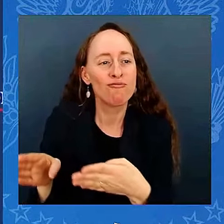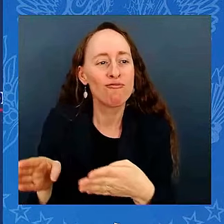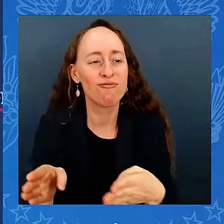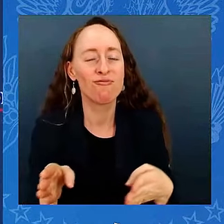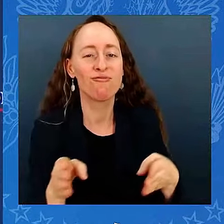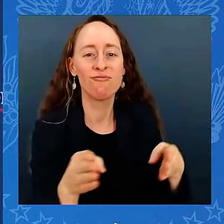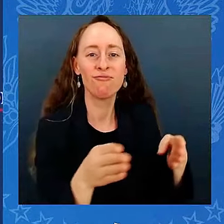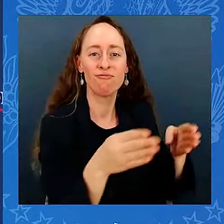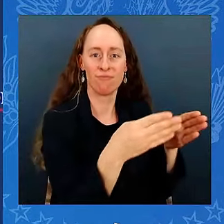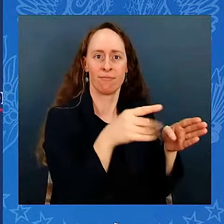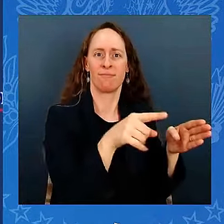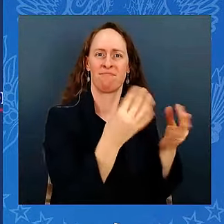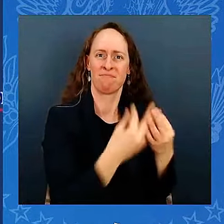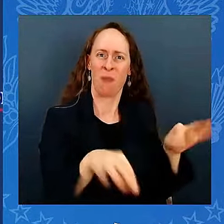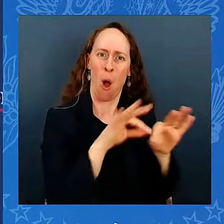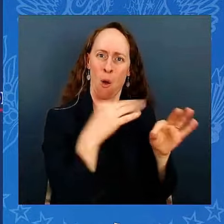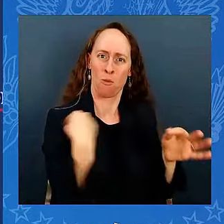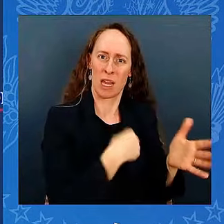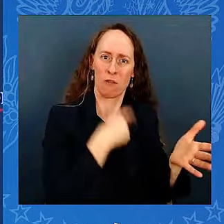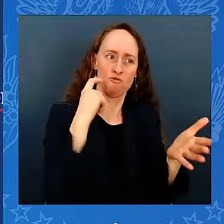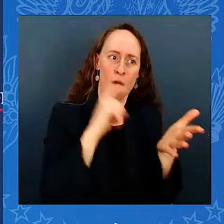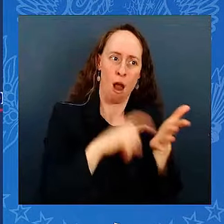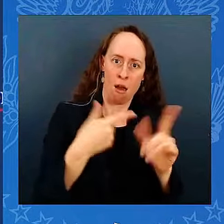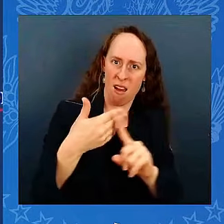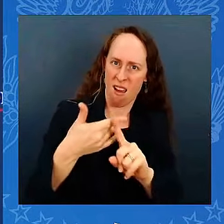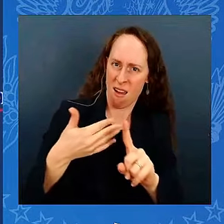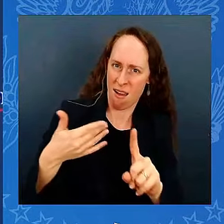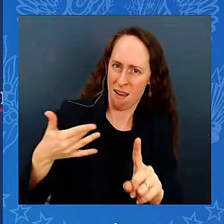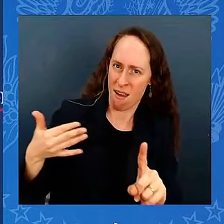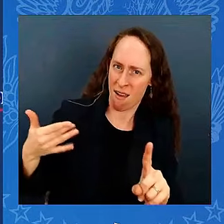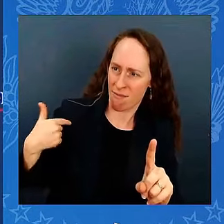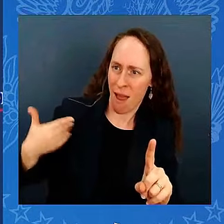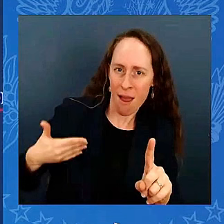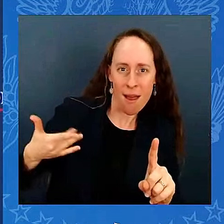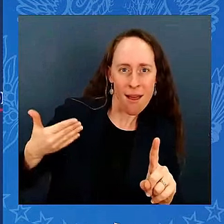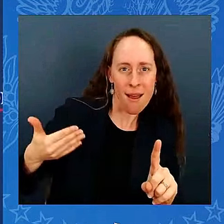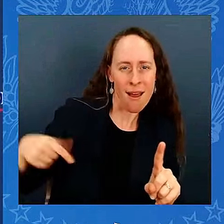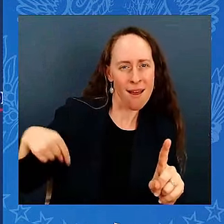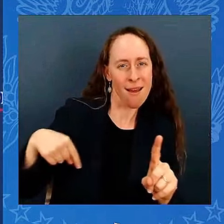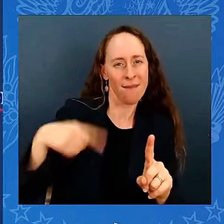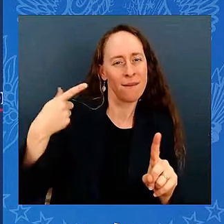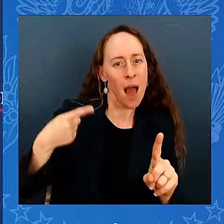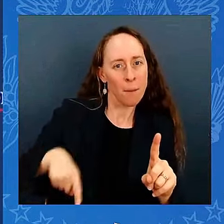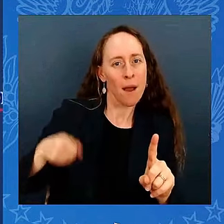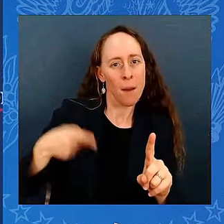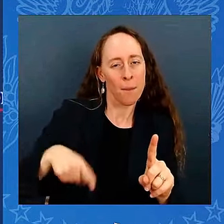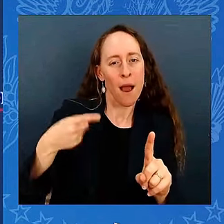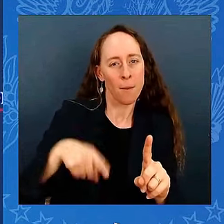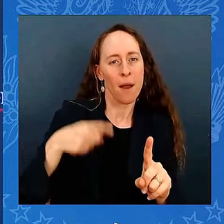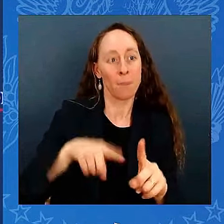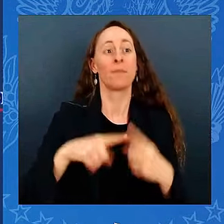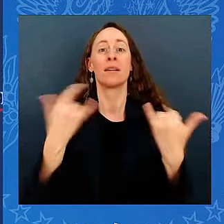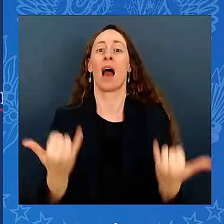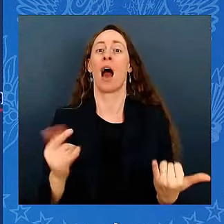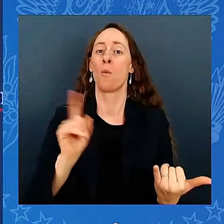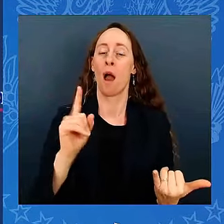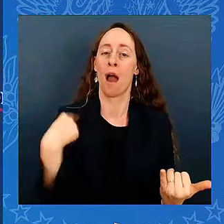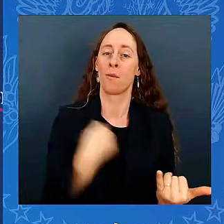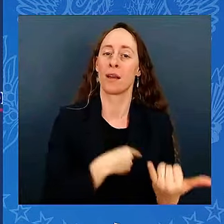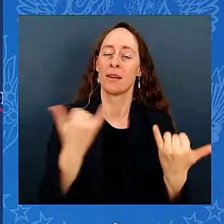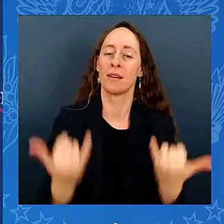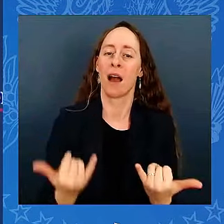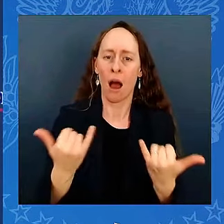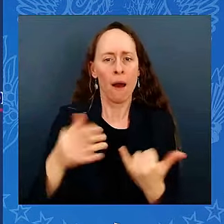because, because if we don't, the progress we made will remain locked in the fear of negative mindset that dominated our economic